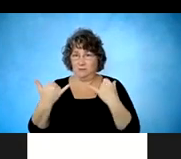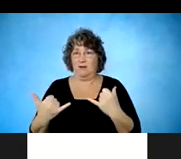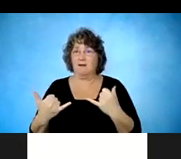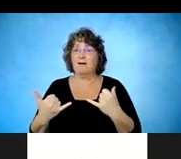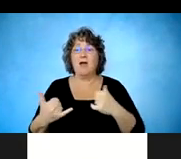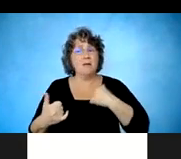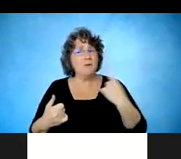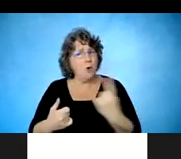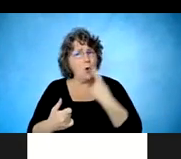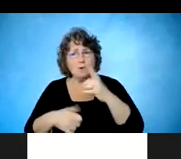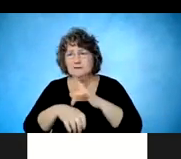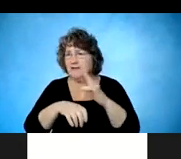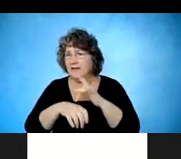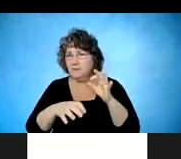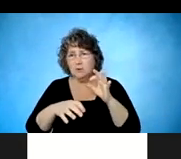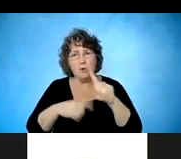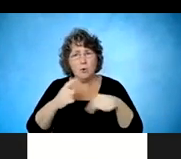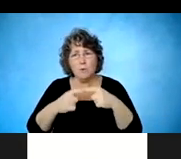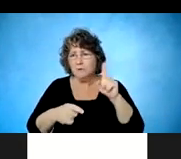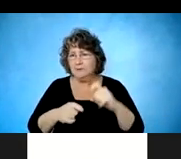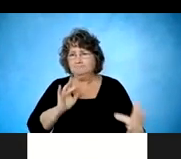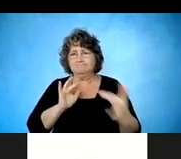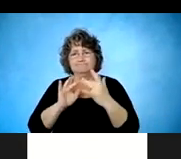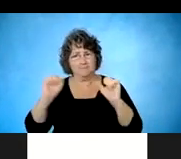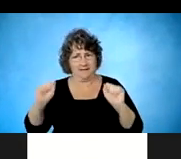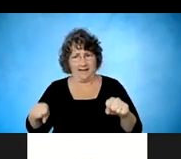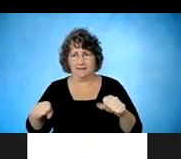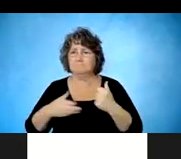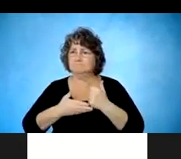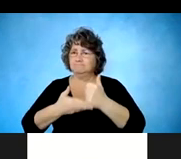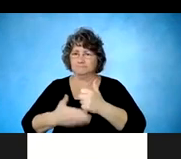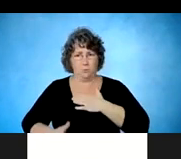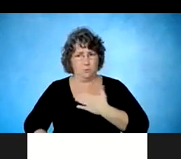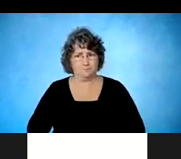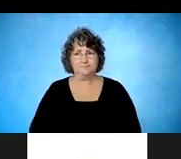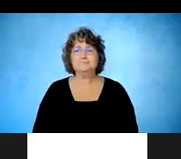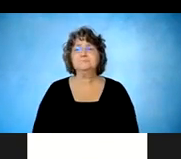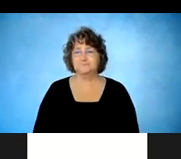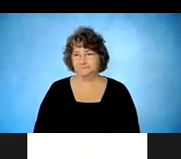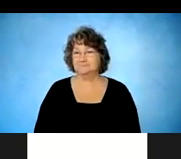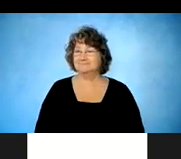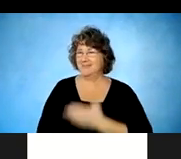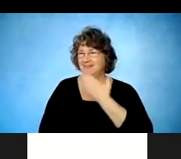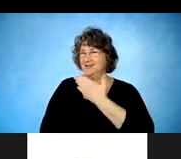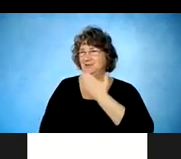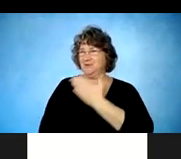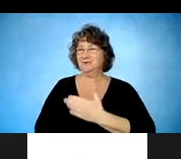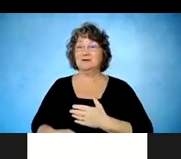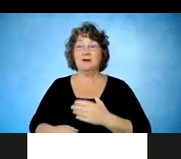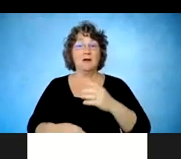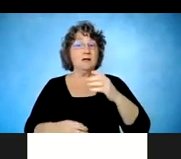always available as needed to help anyone in the future. Great. Thank you. So